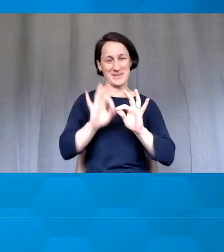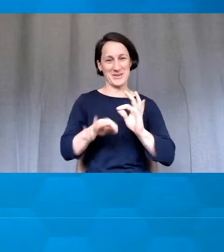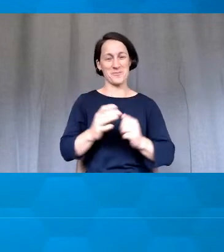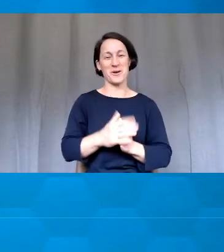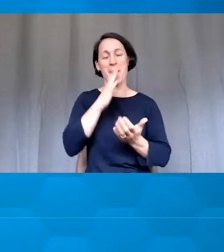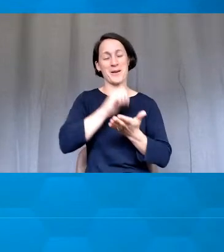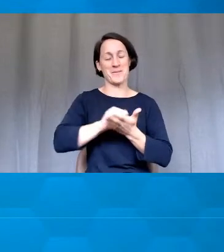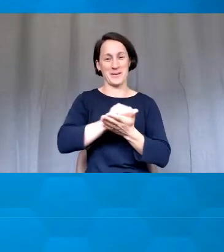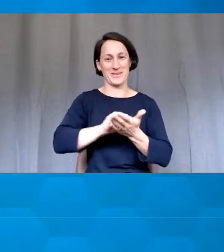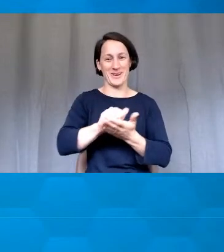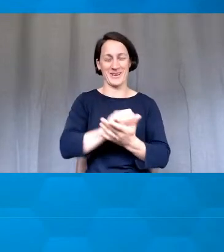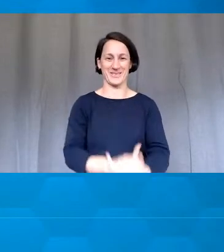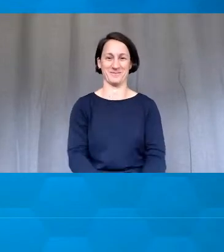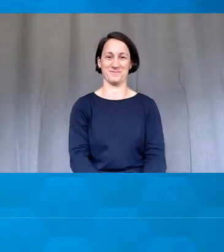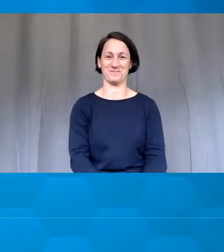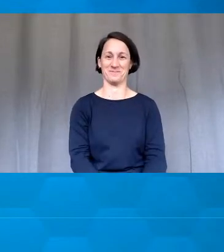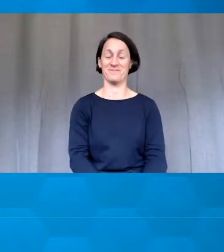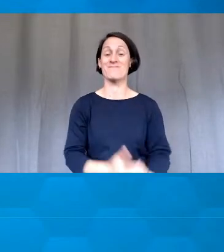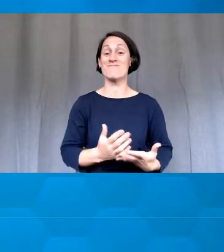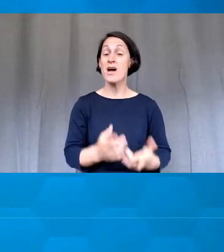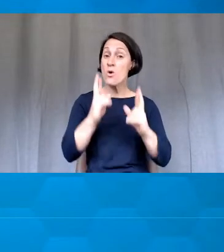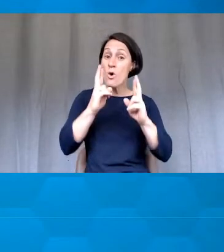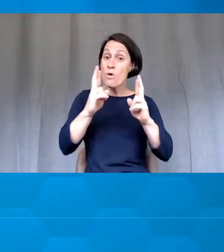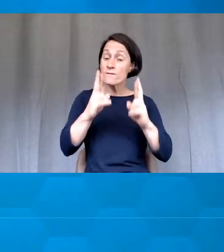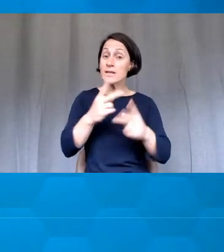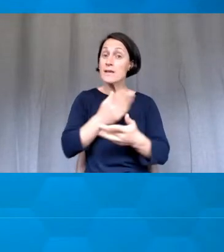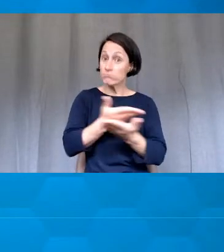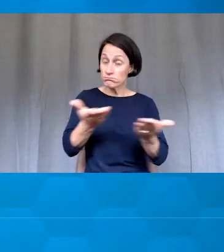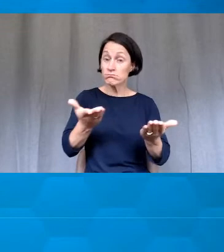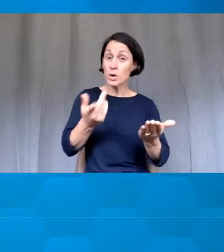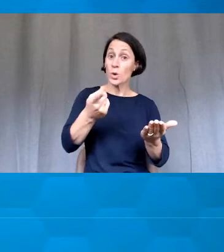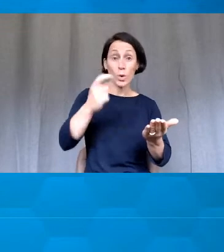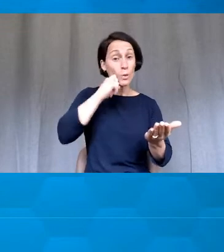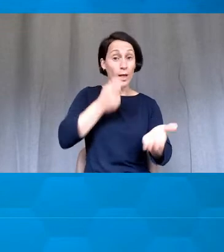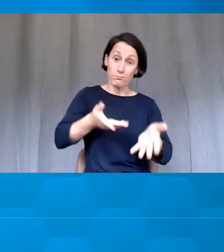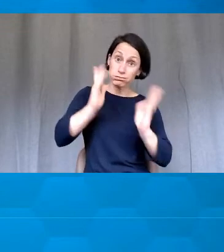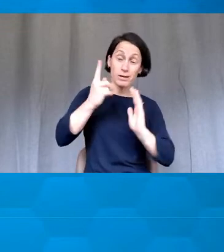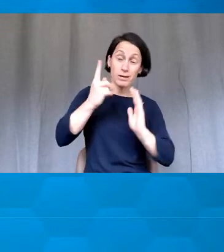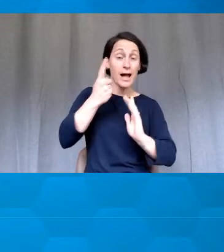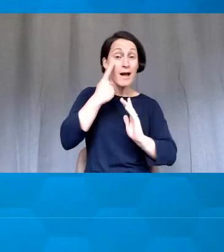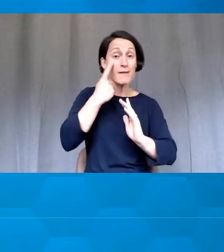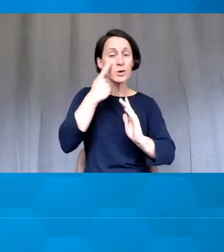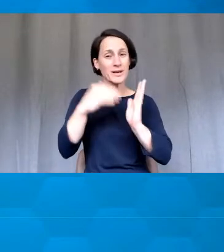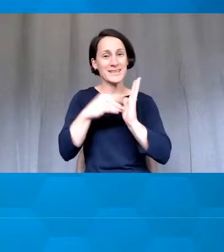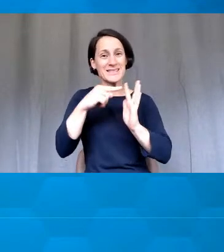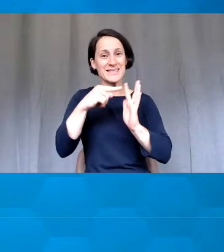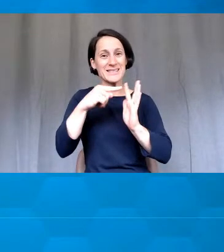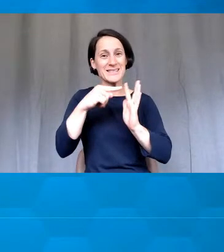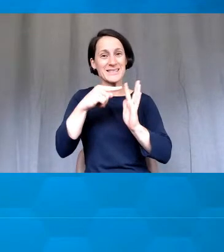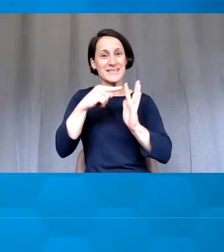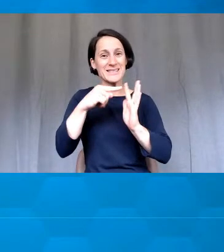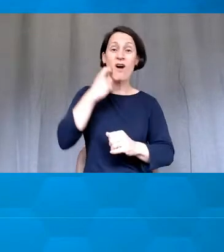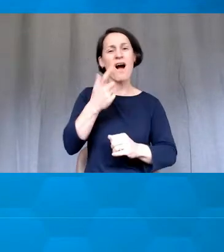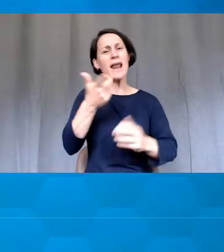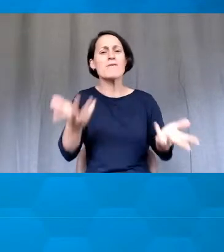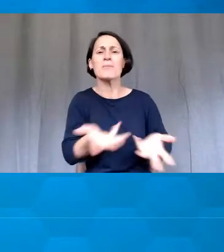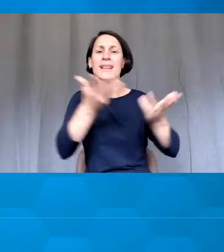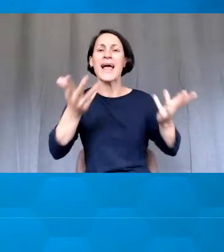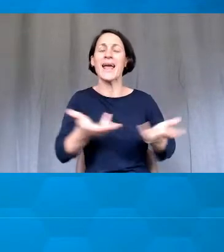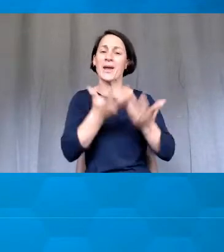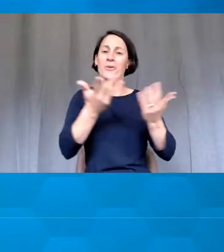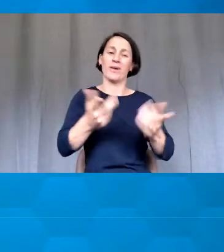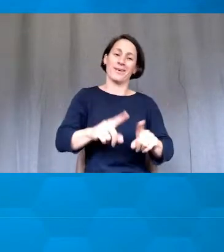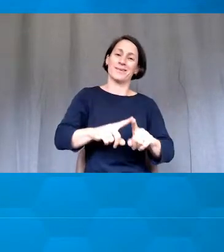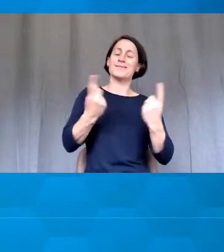I apologise for that. But I do hope that you will give Zings a go and look at how you can play around with various